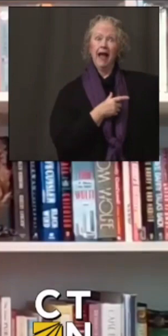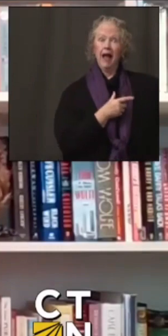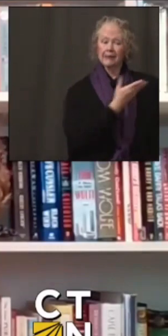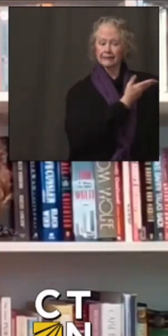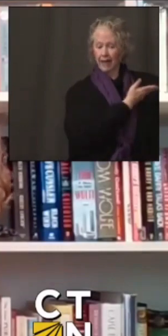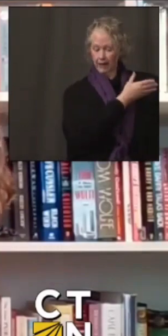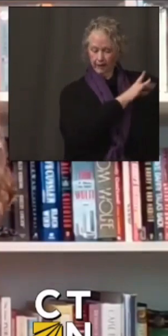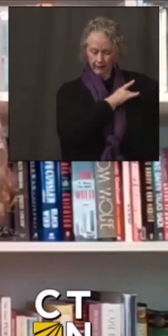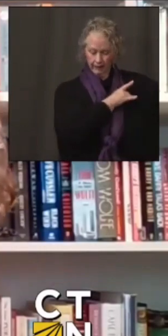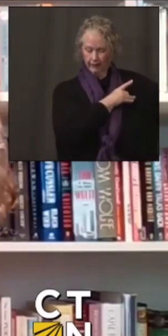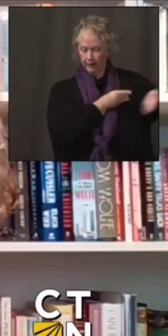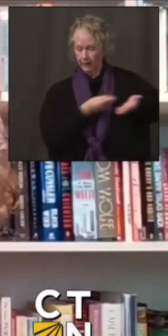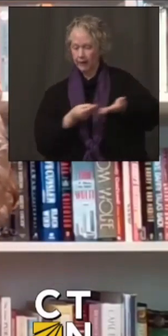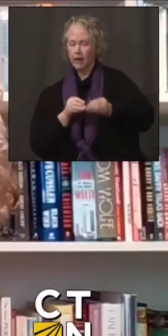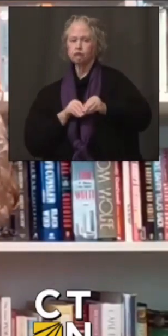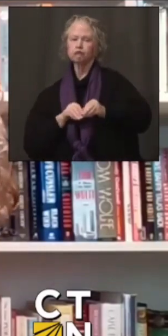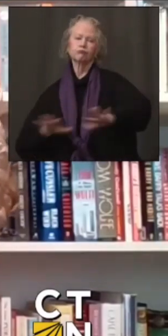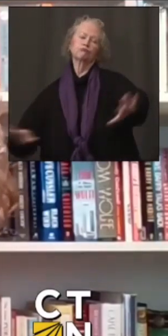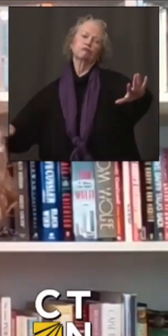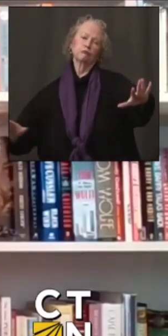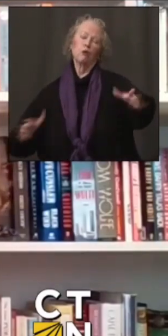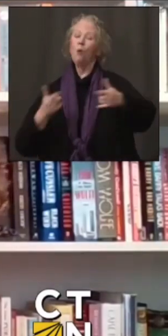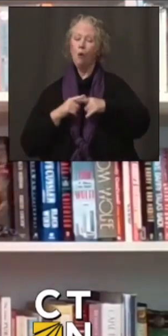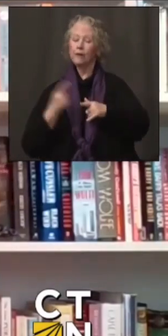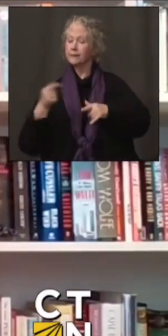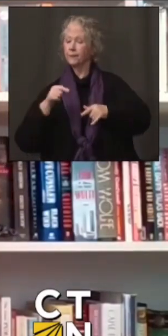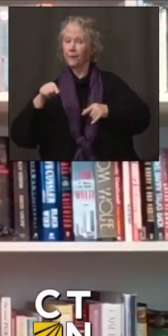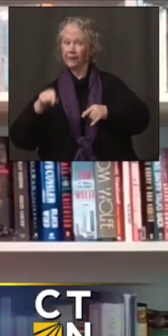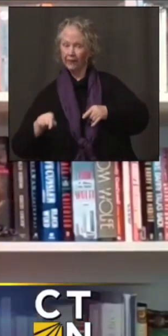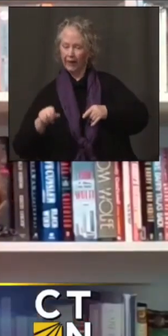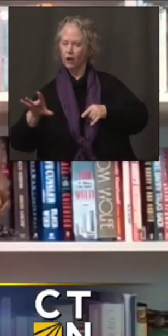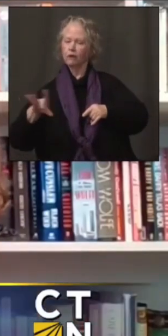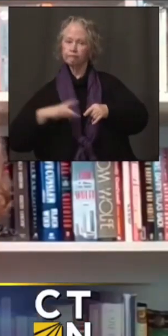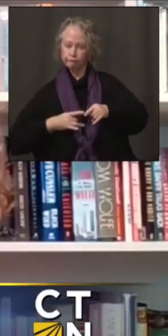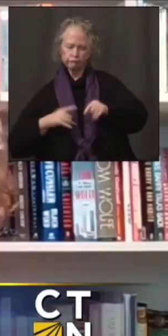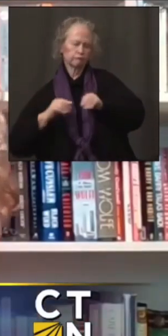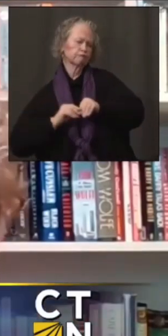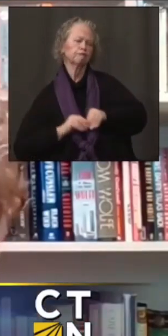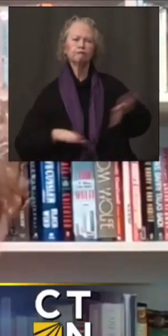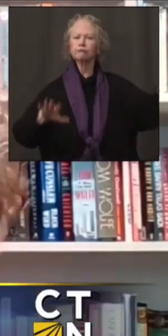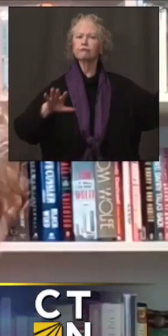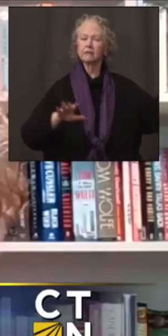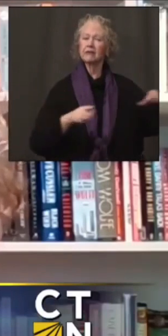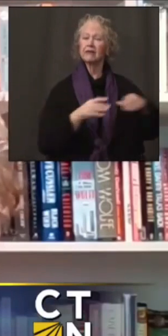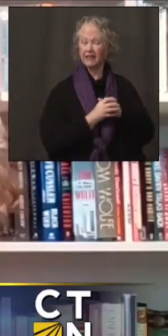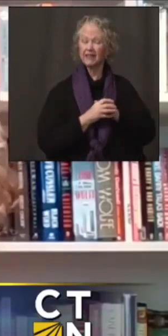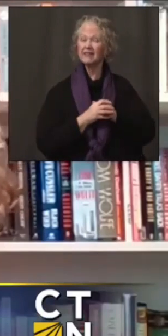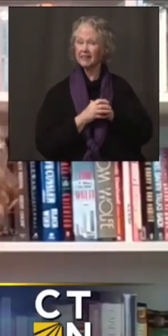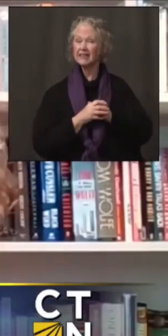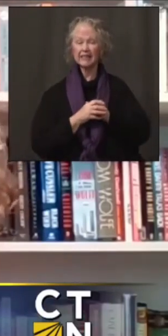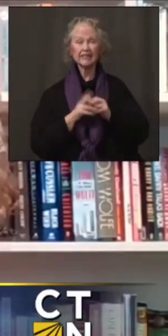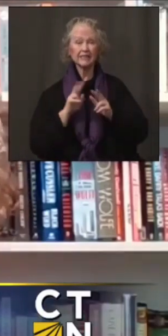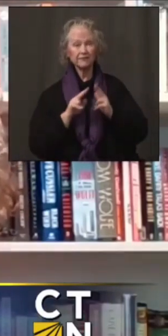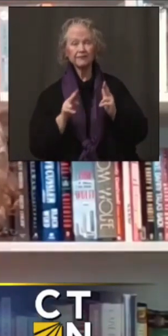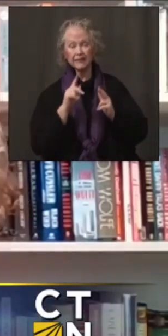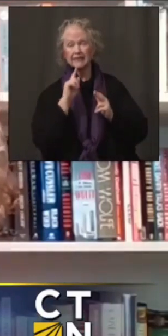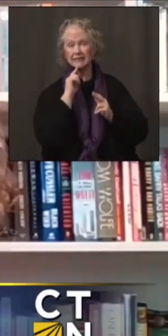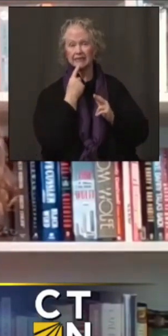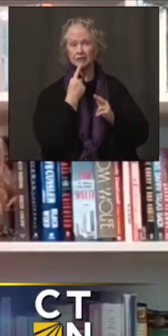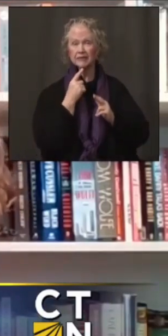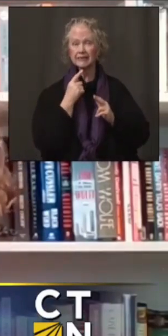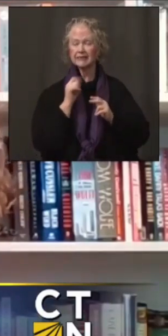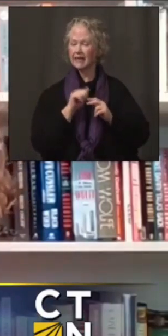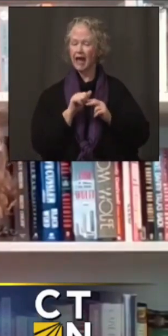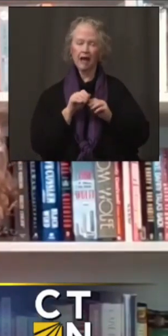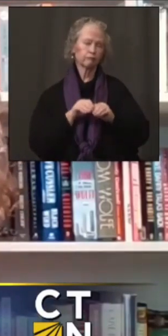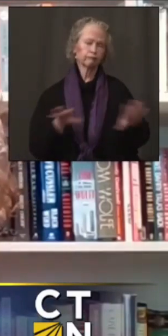the nature of the setting itself. As you mentioned, the spread can be very rapid and very serious in those settings.